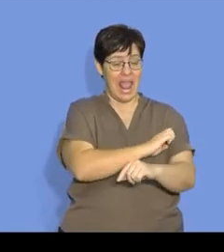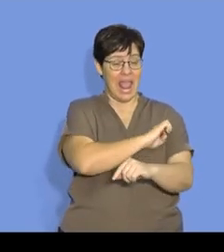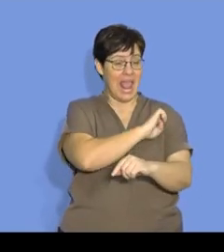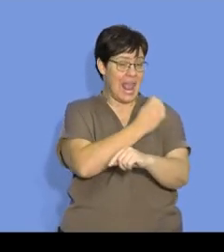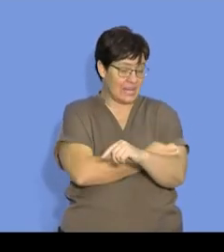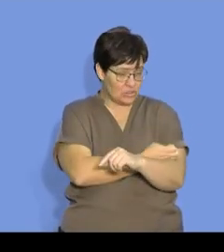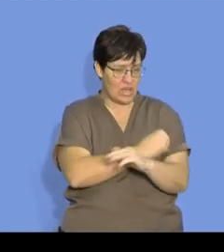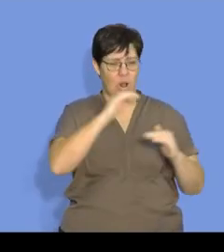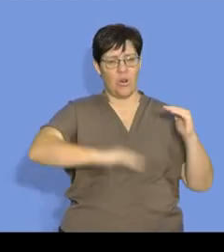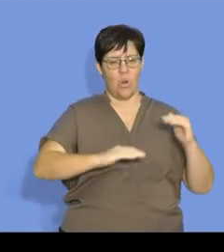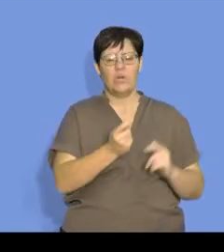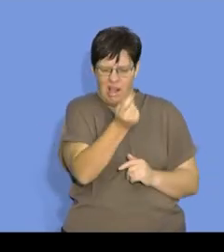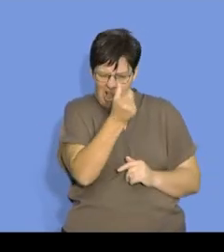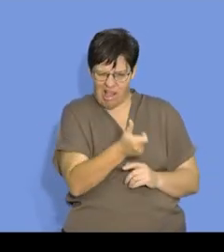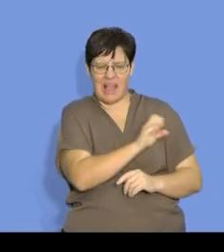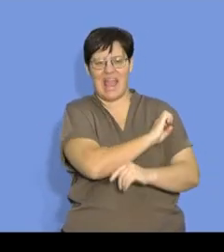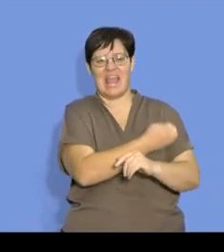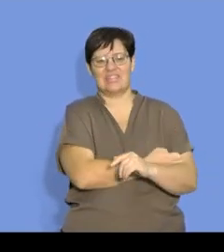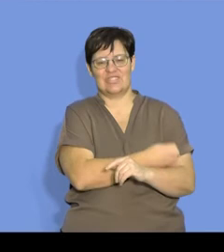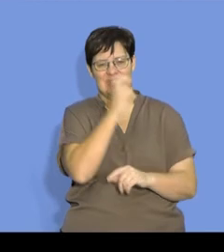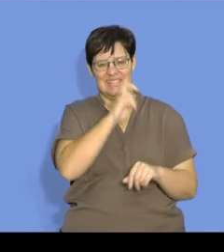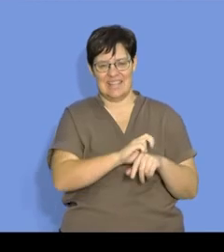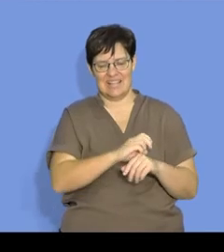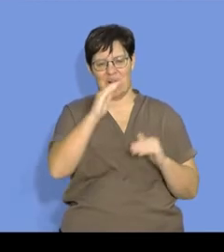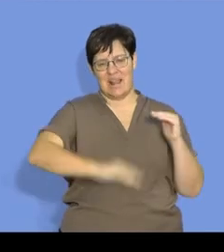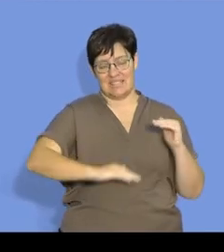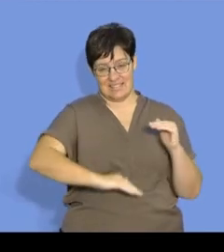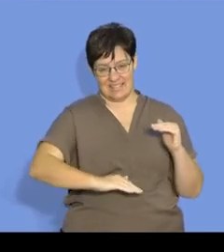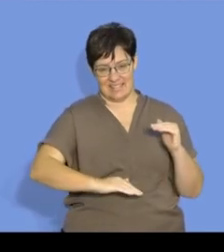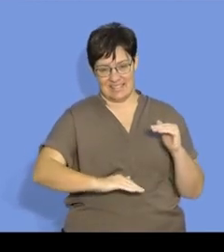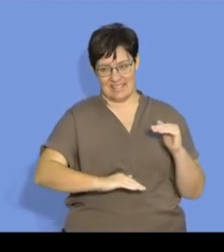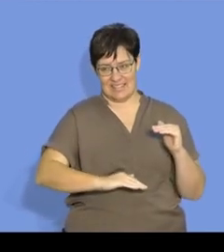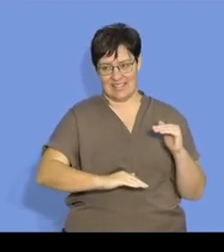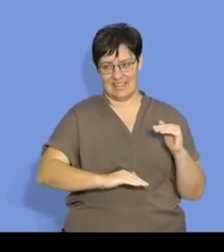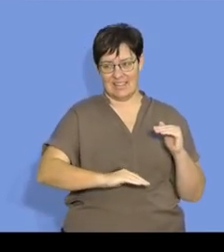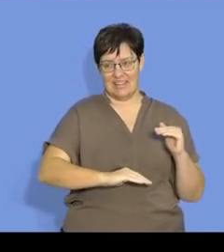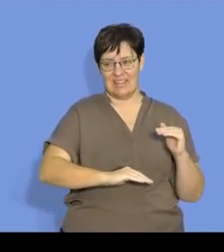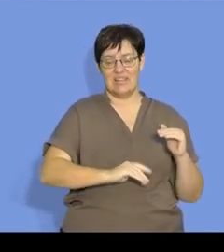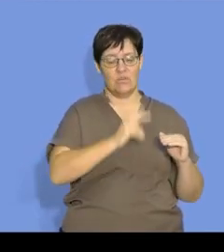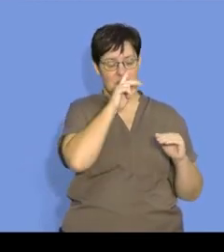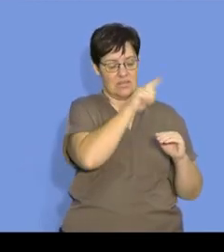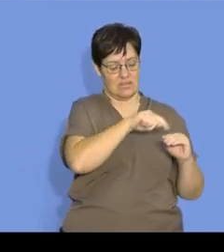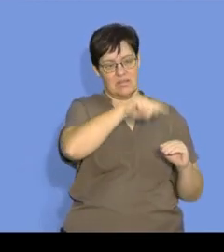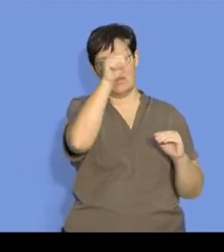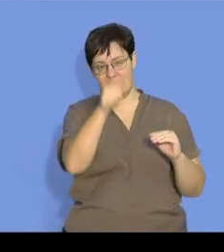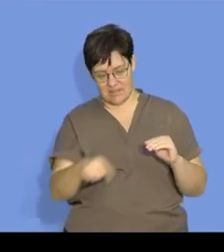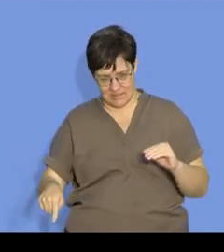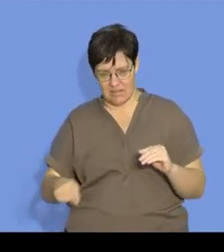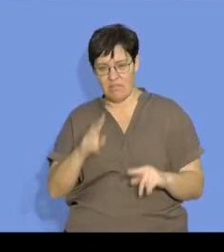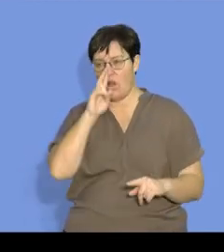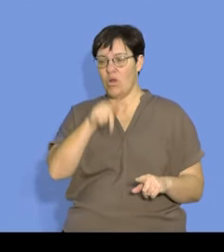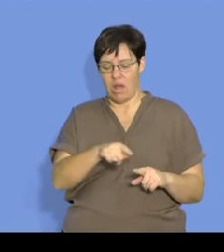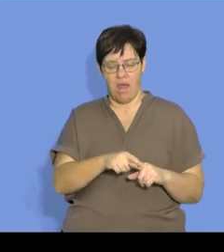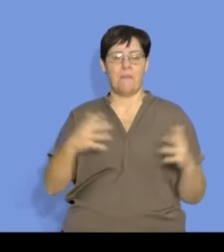energy to a point where we only need that amount. So if I can draw it like that, you will